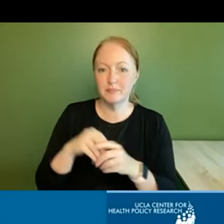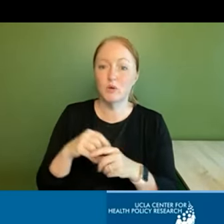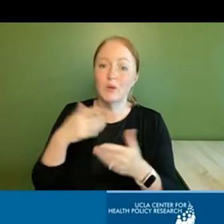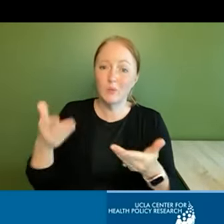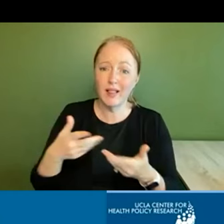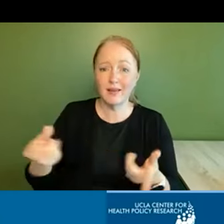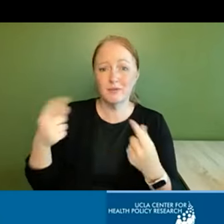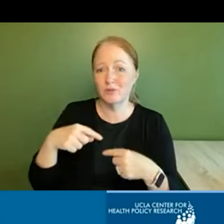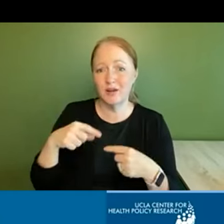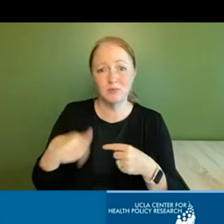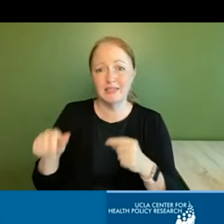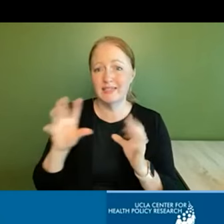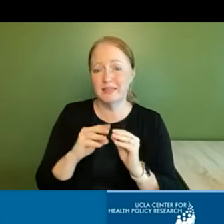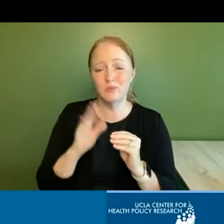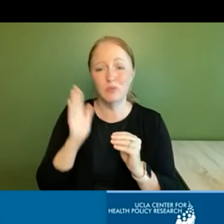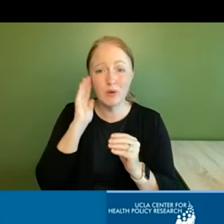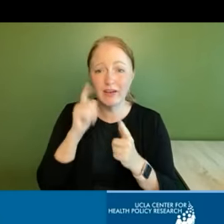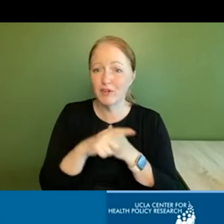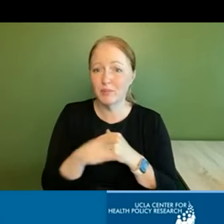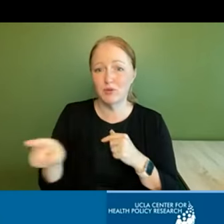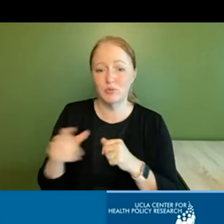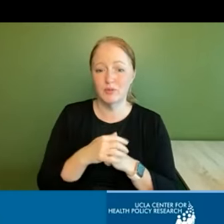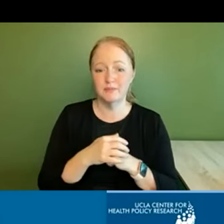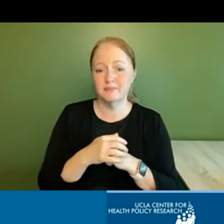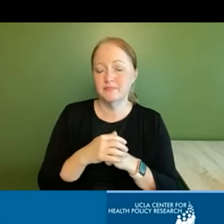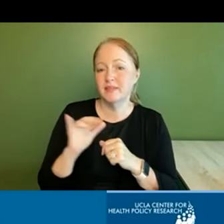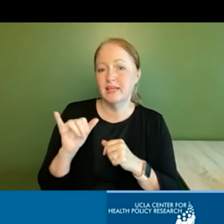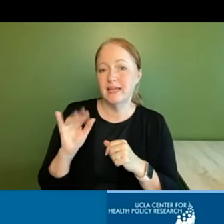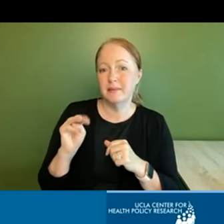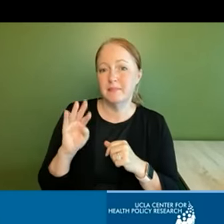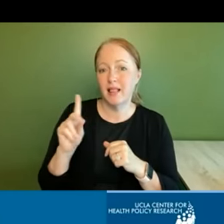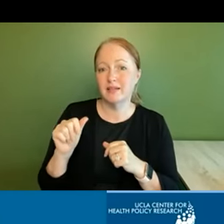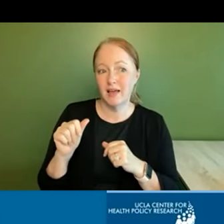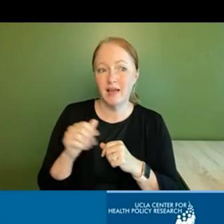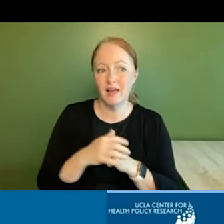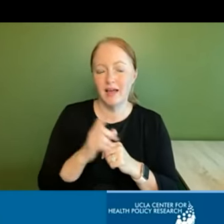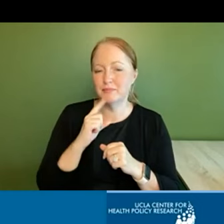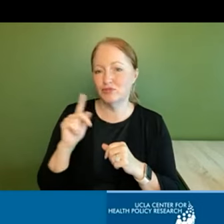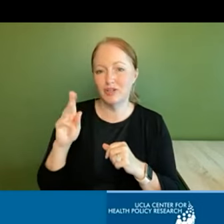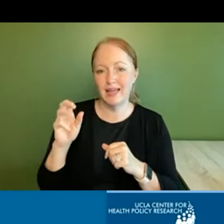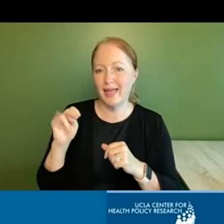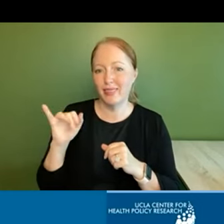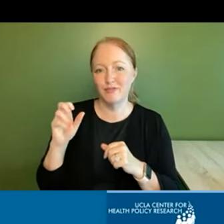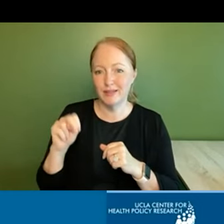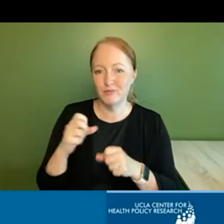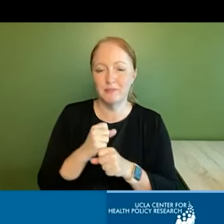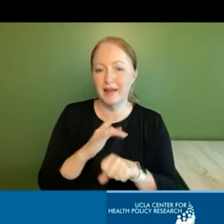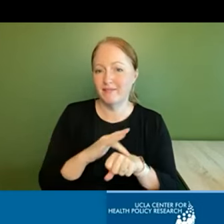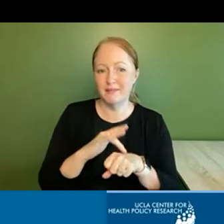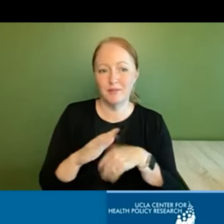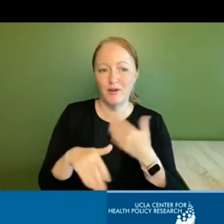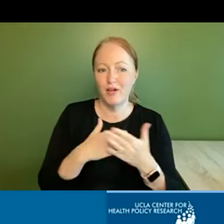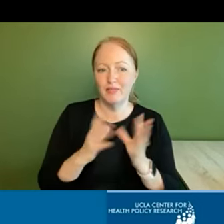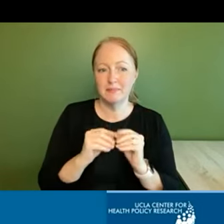you at all of these meetings we want to hear from you so imelda please um you know i'm sure katherine will will make available to you all these